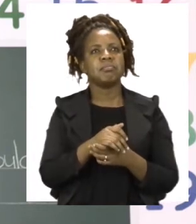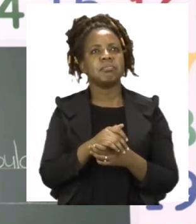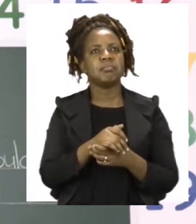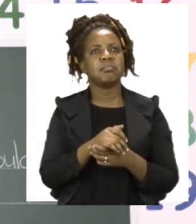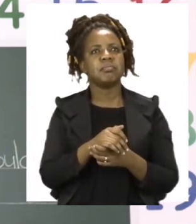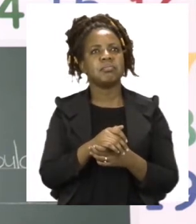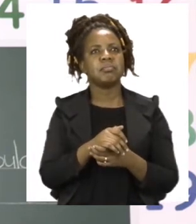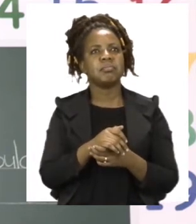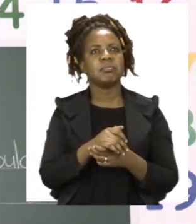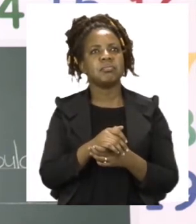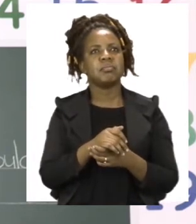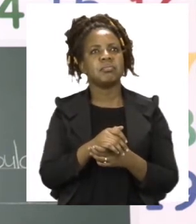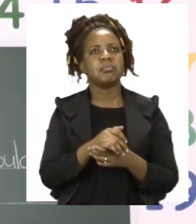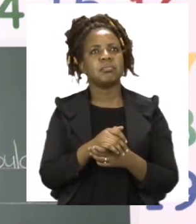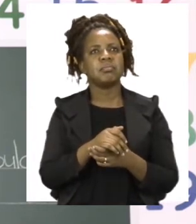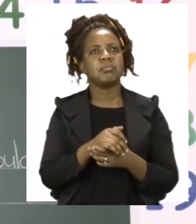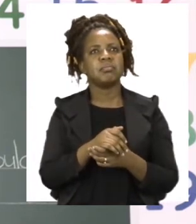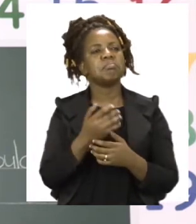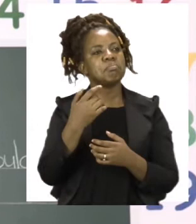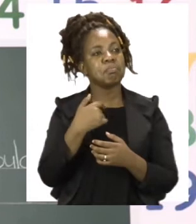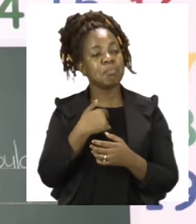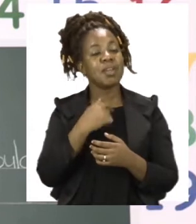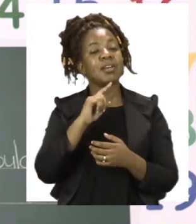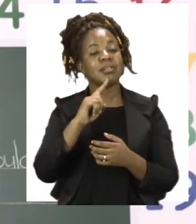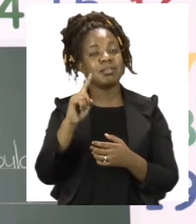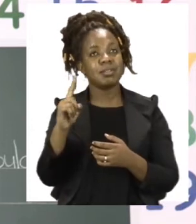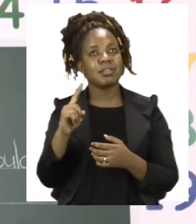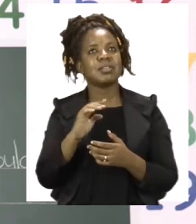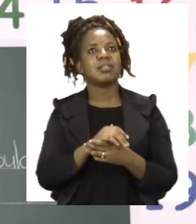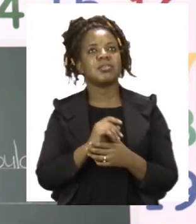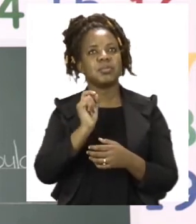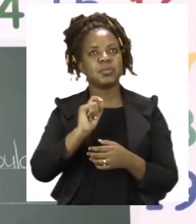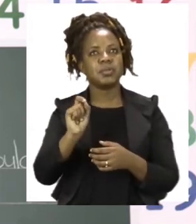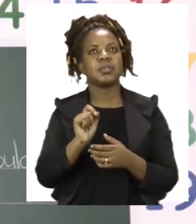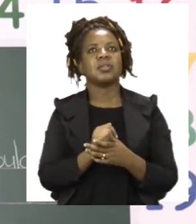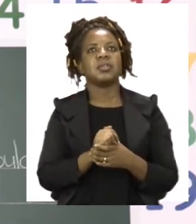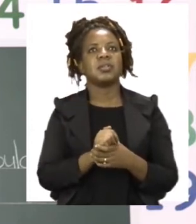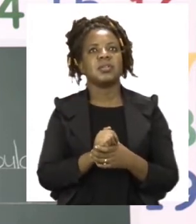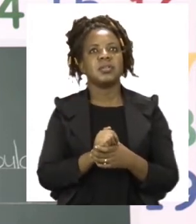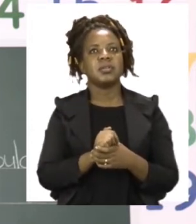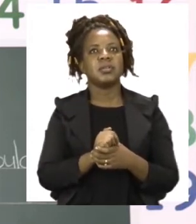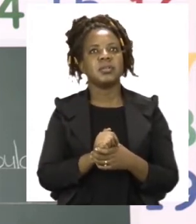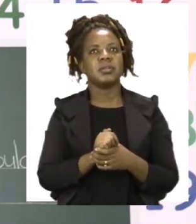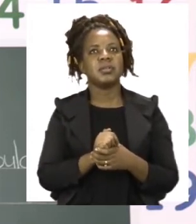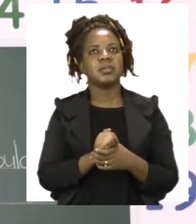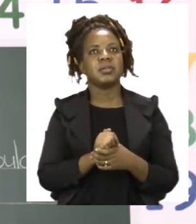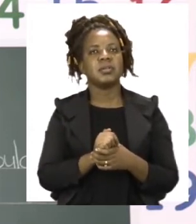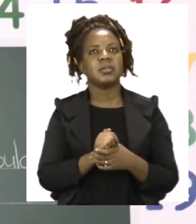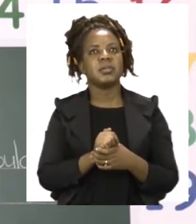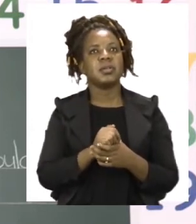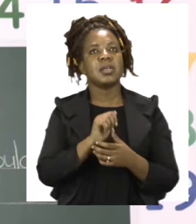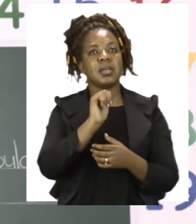to be. I wanted to be a teacher. So that is what I'm going to write. I'm going to write teacher.